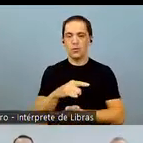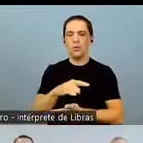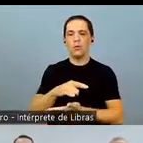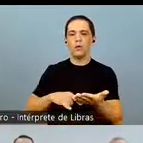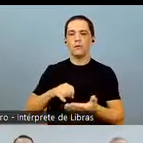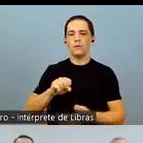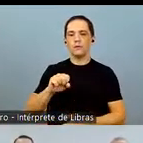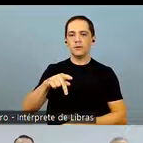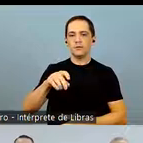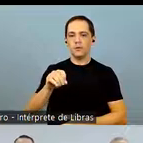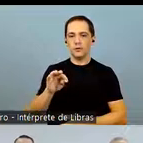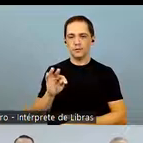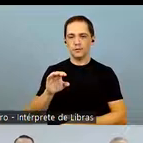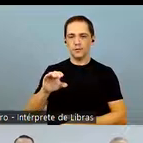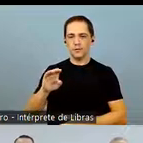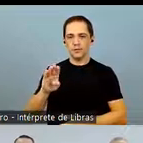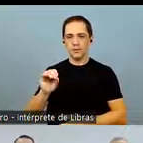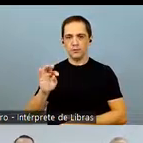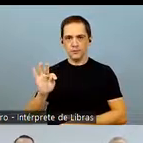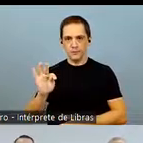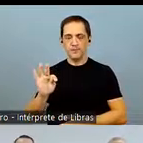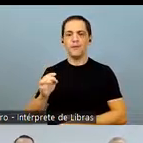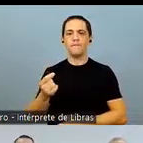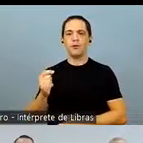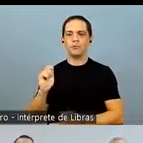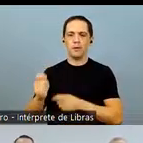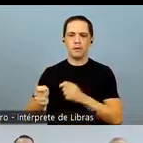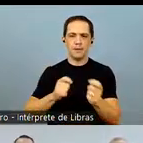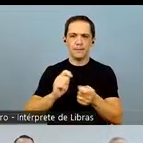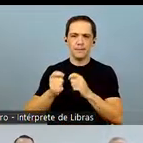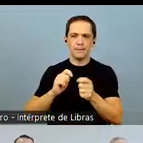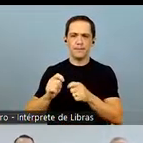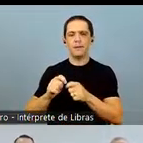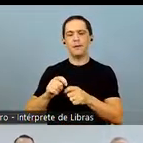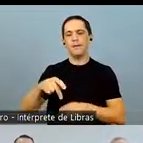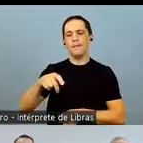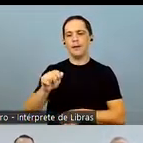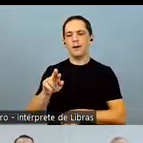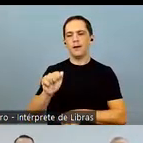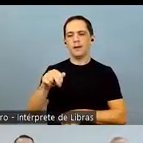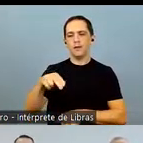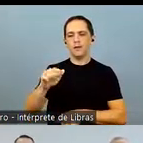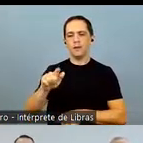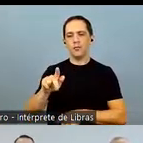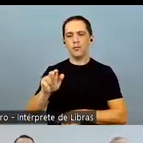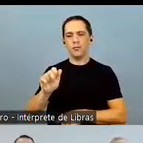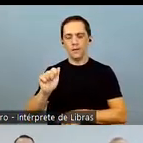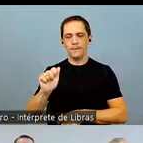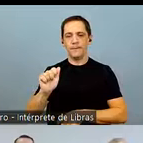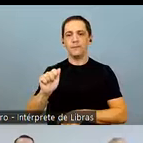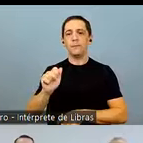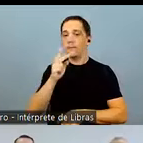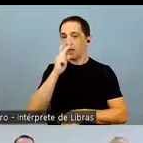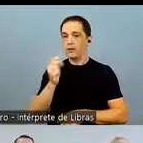Soybean quotes and CBOT spot contracts and the prices paid for the oil seat at the